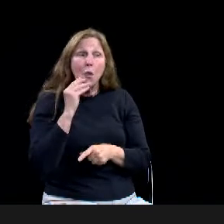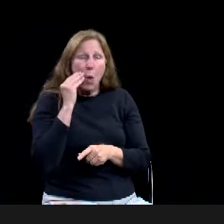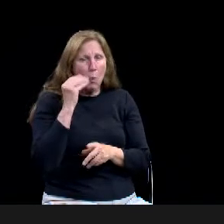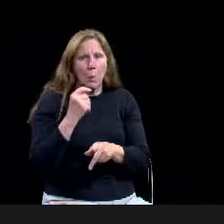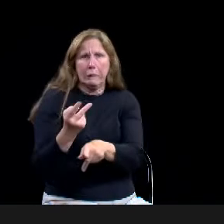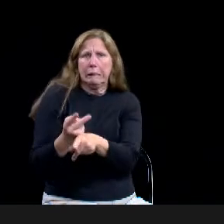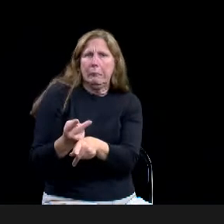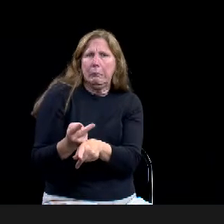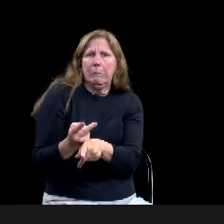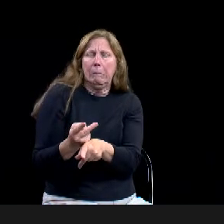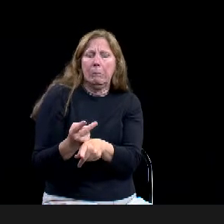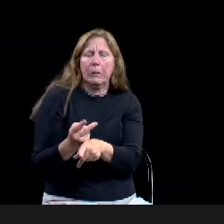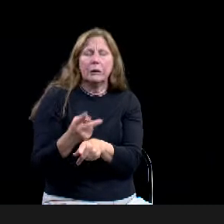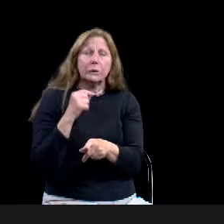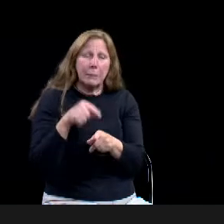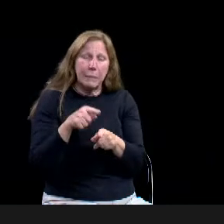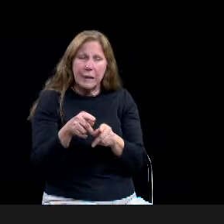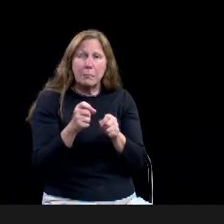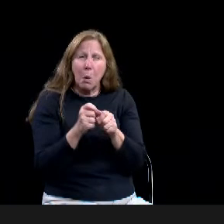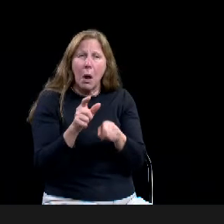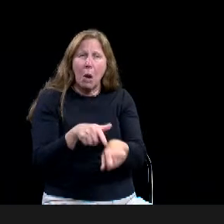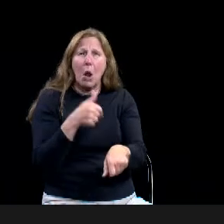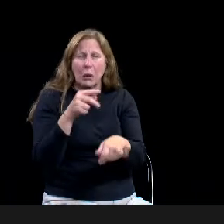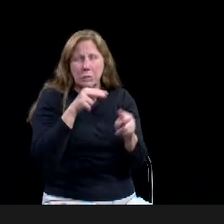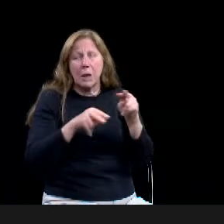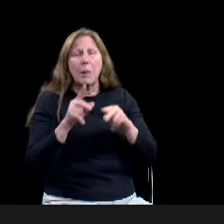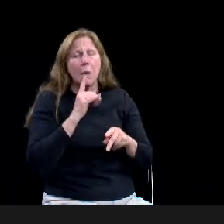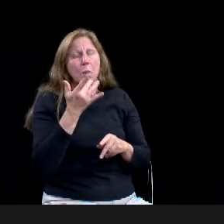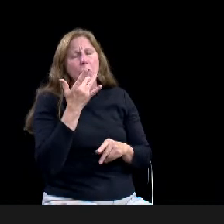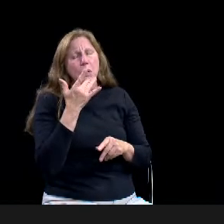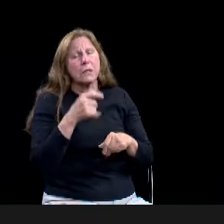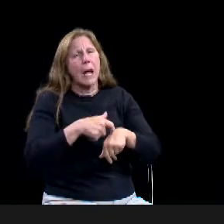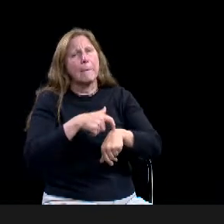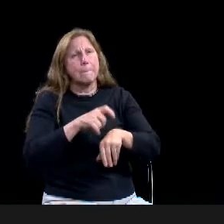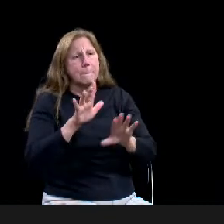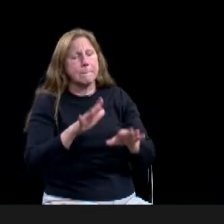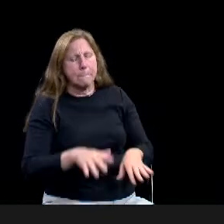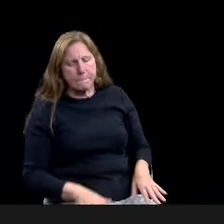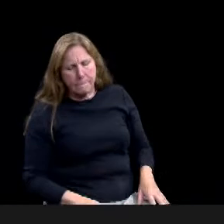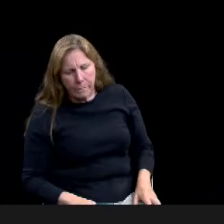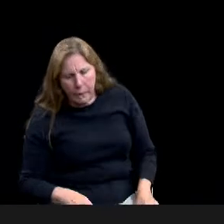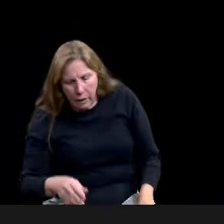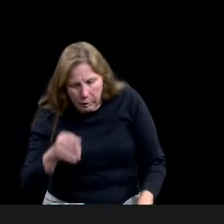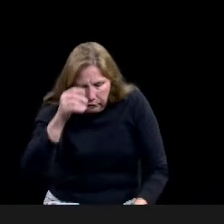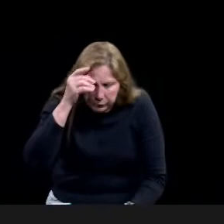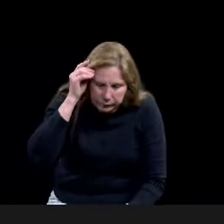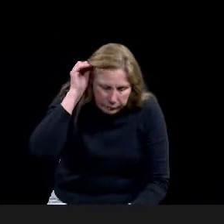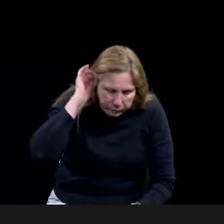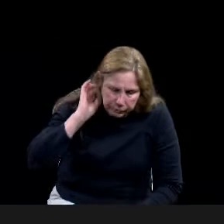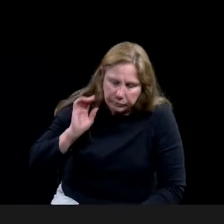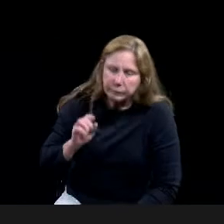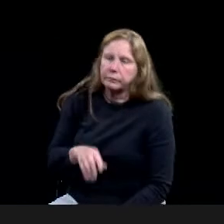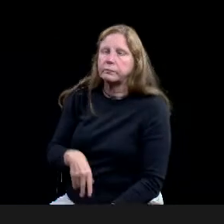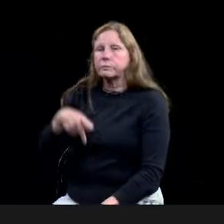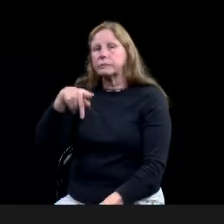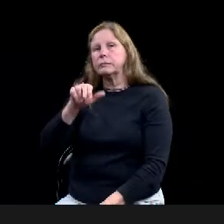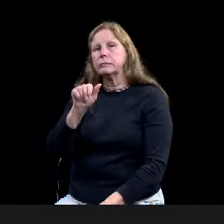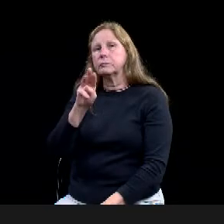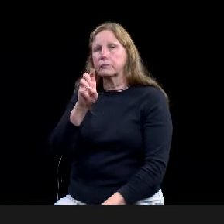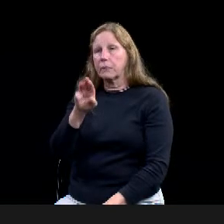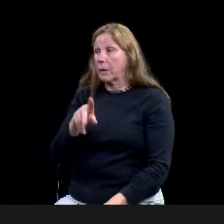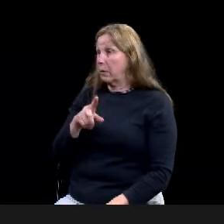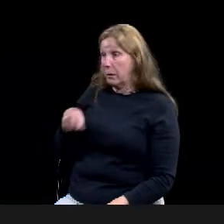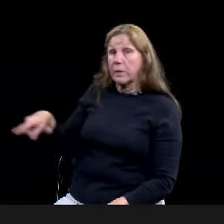Uh, I echo my council members sentiments and I love the idea mayor Meek of having this be a future work session,